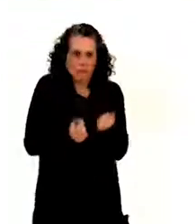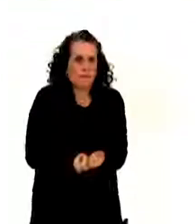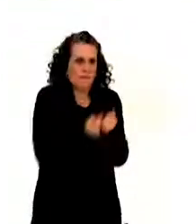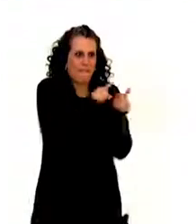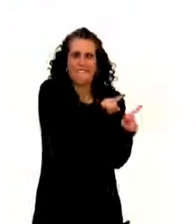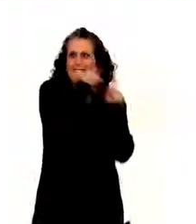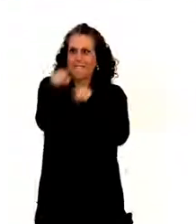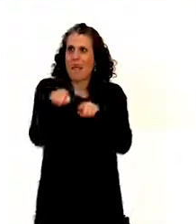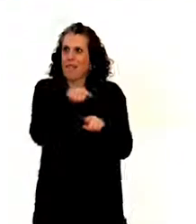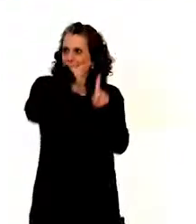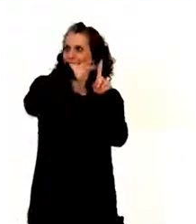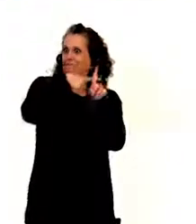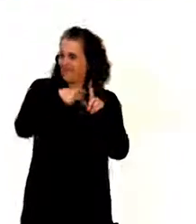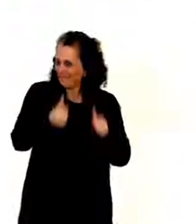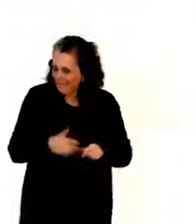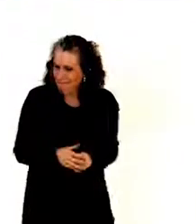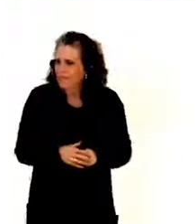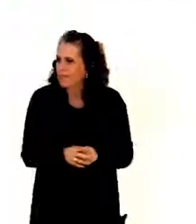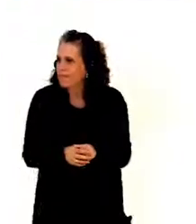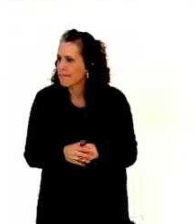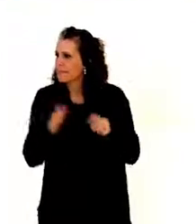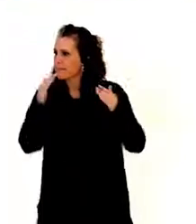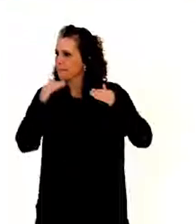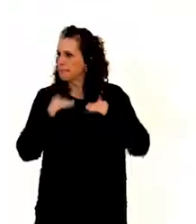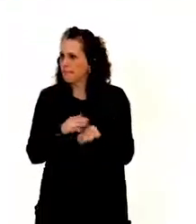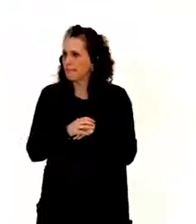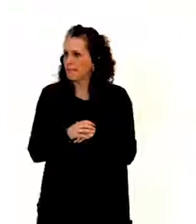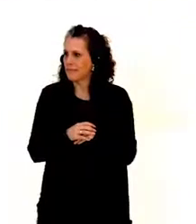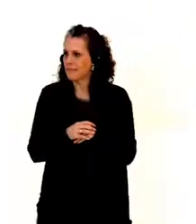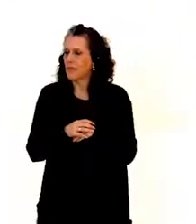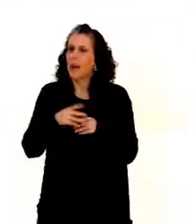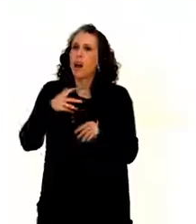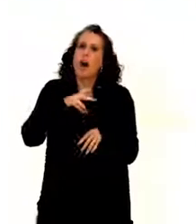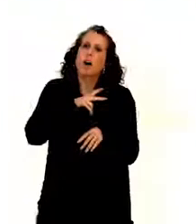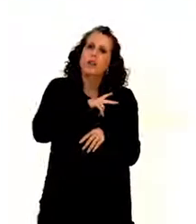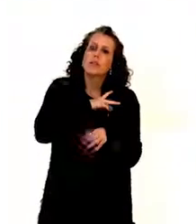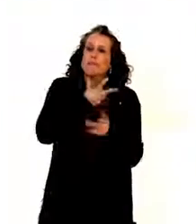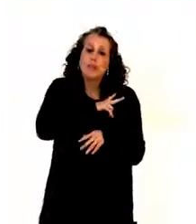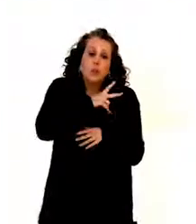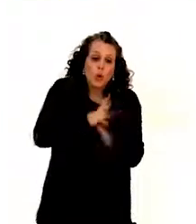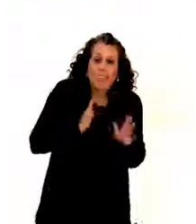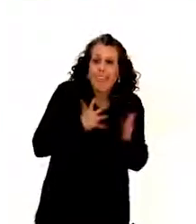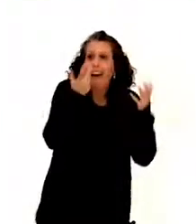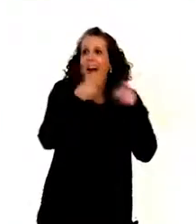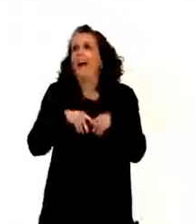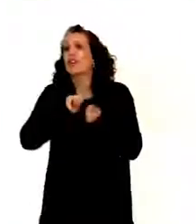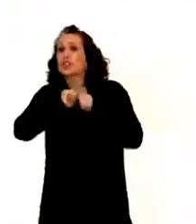development. Then participation in culture, sports, leisure activities, tourism.